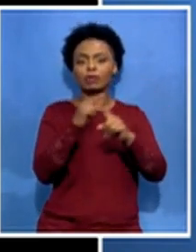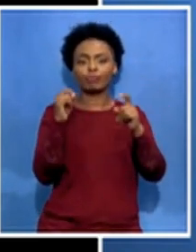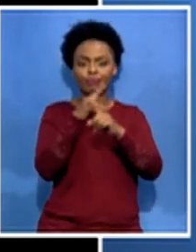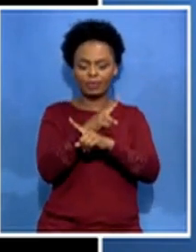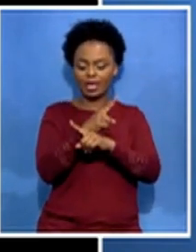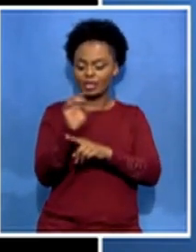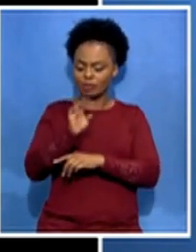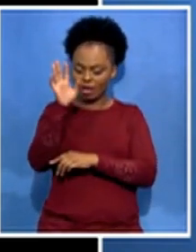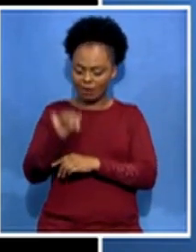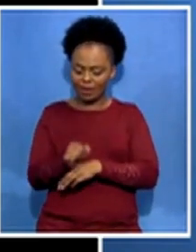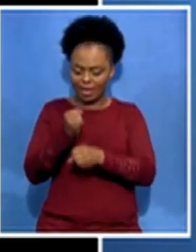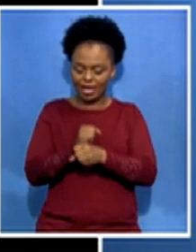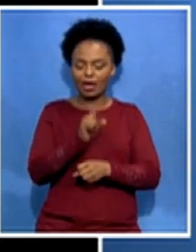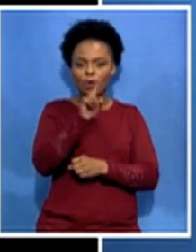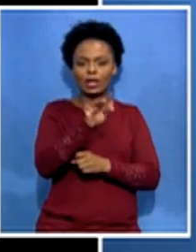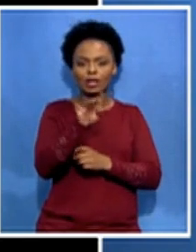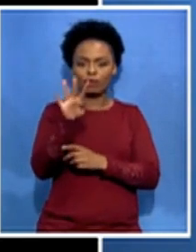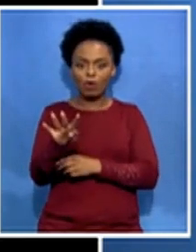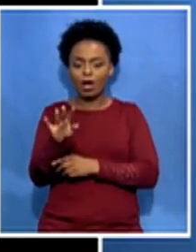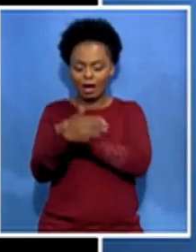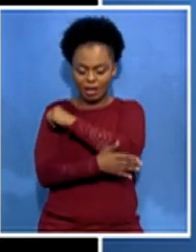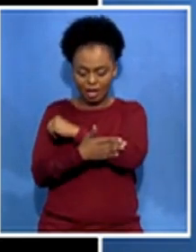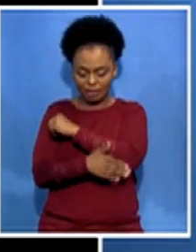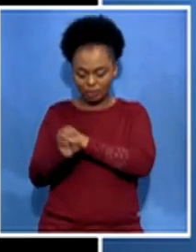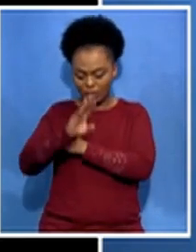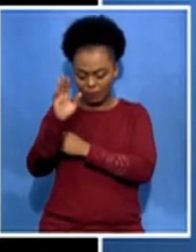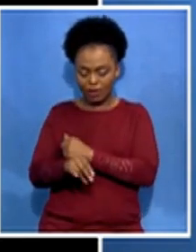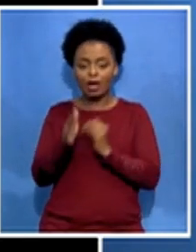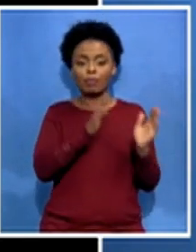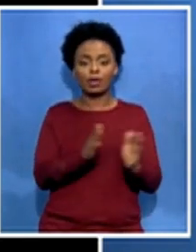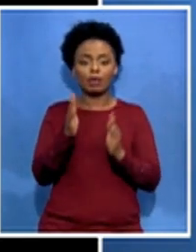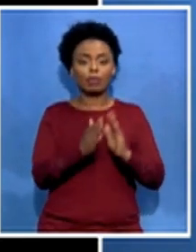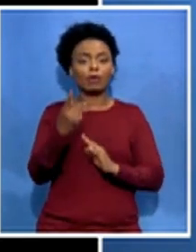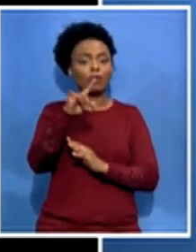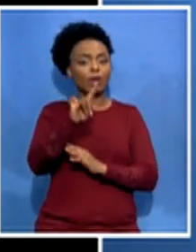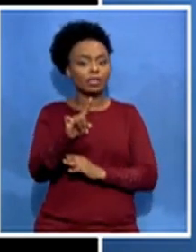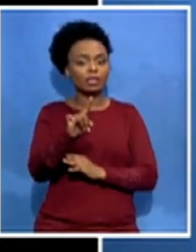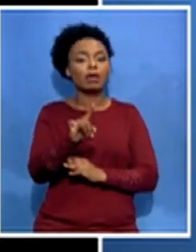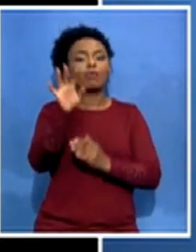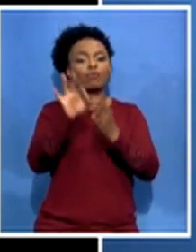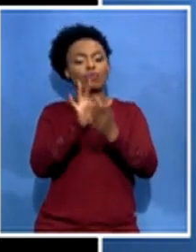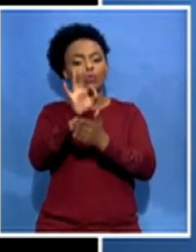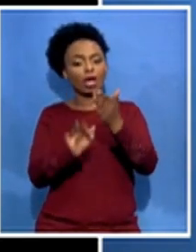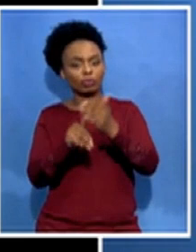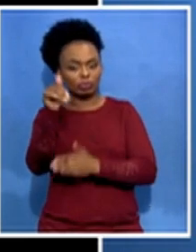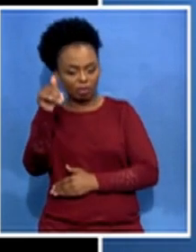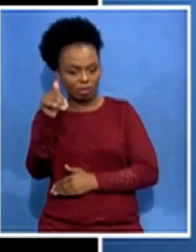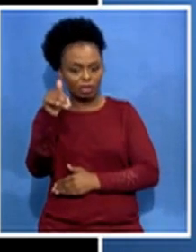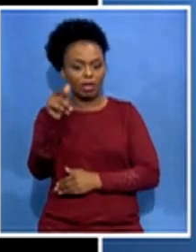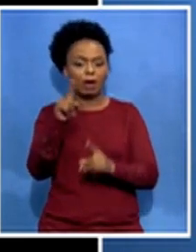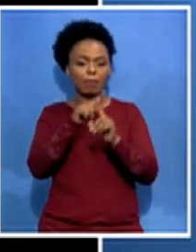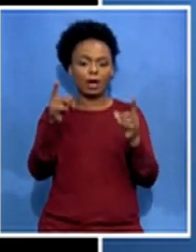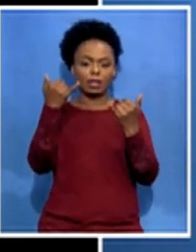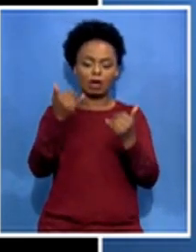elections and therefore we are told in fact this was said by the former president of south africa tabo